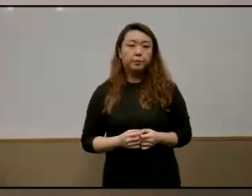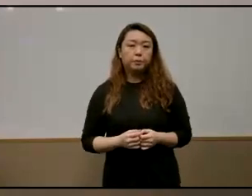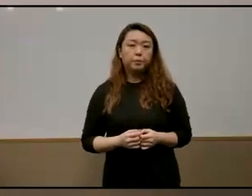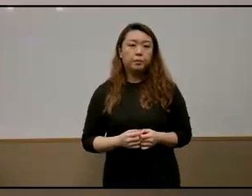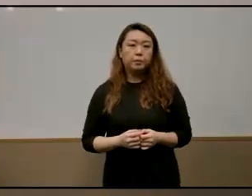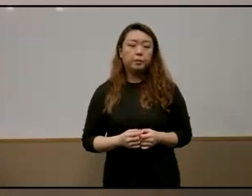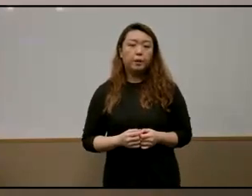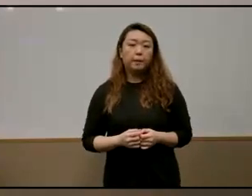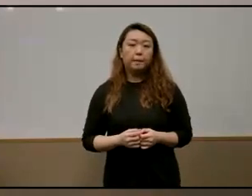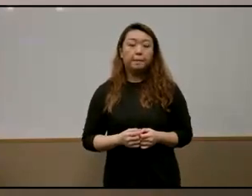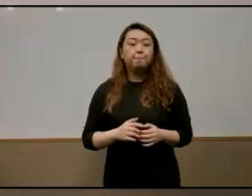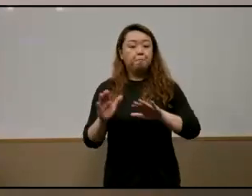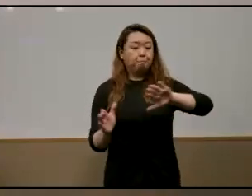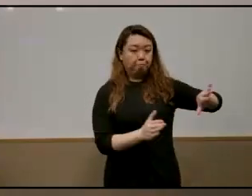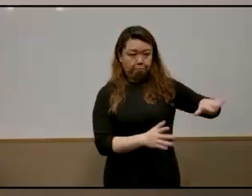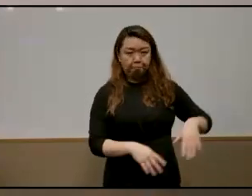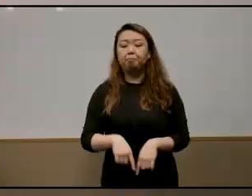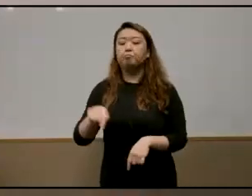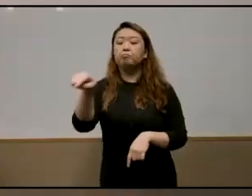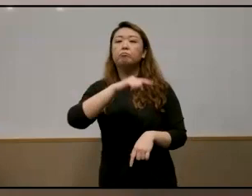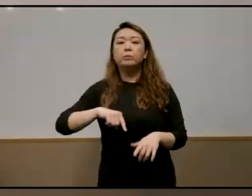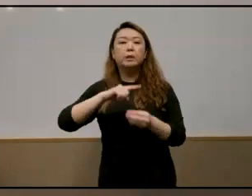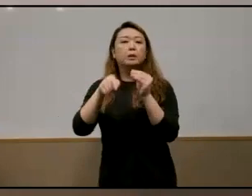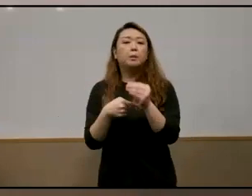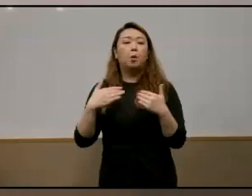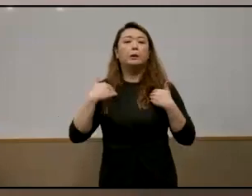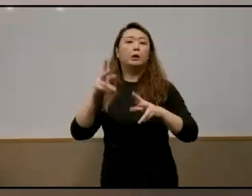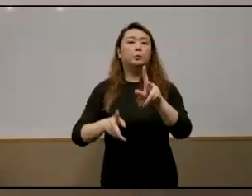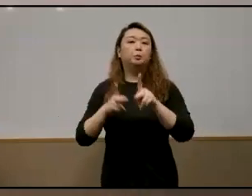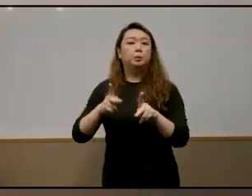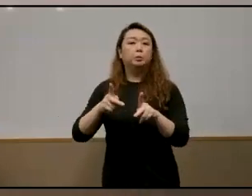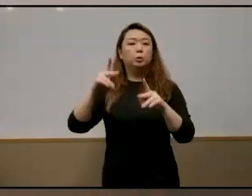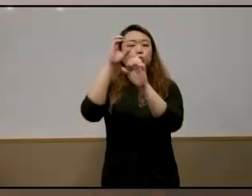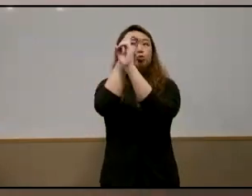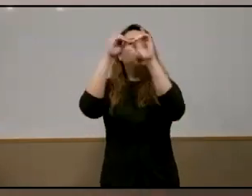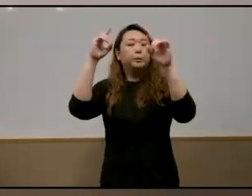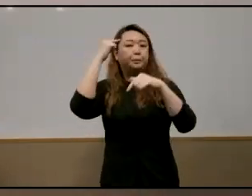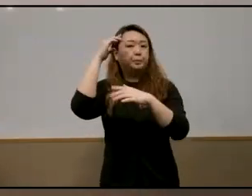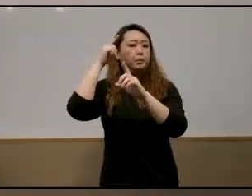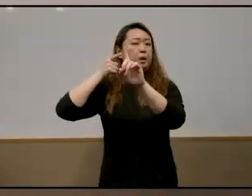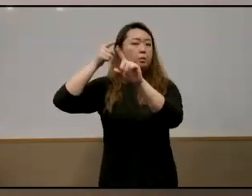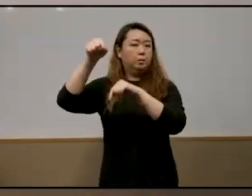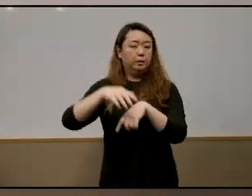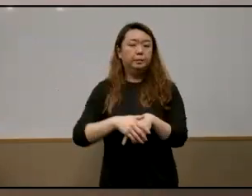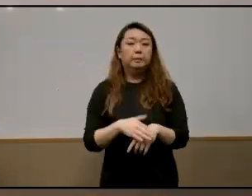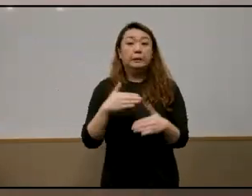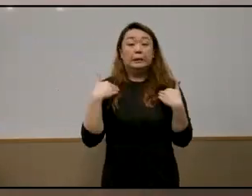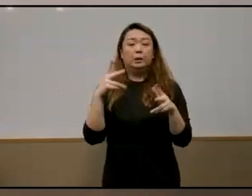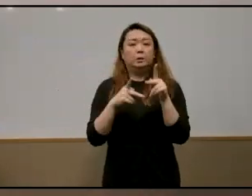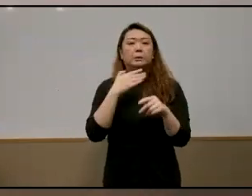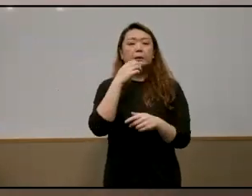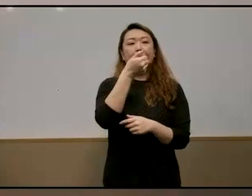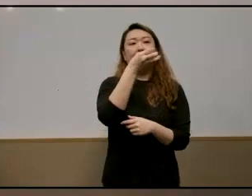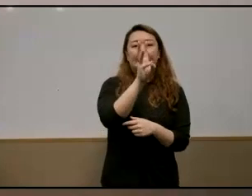lives another example relates to young people's aspirations so in this study young people were 16 or 17 so they